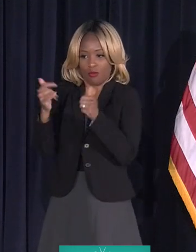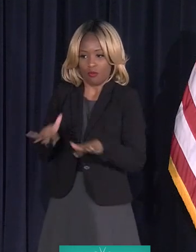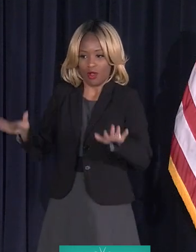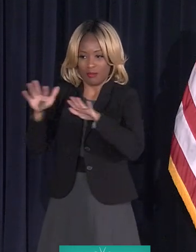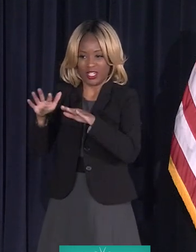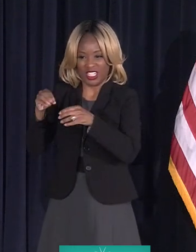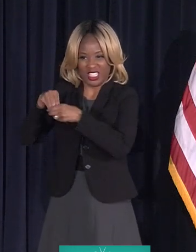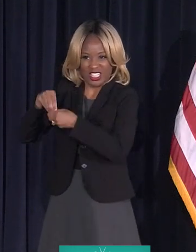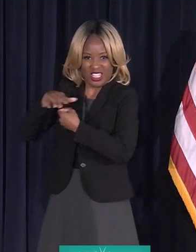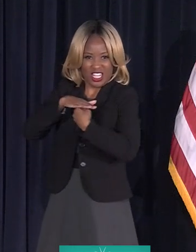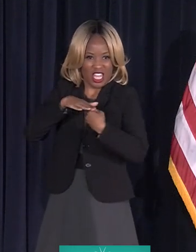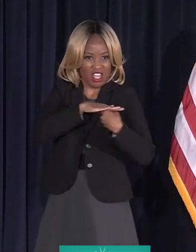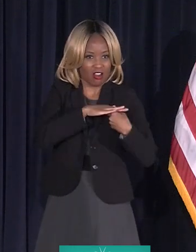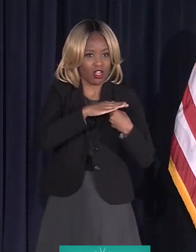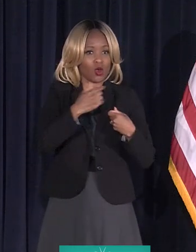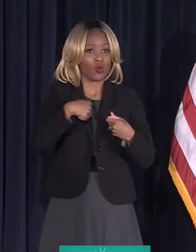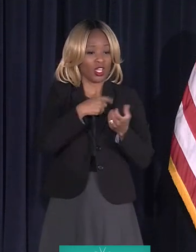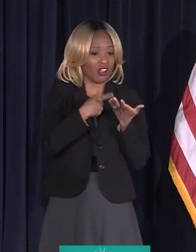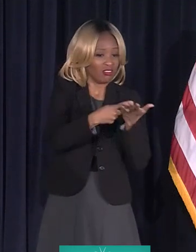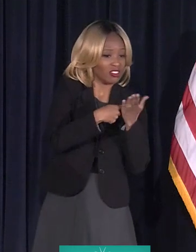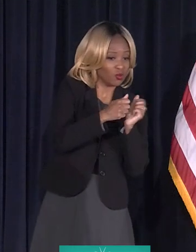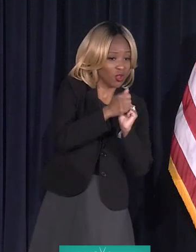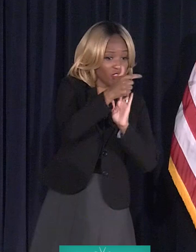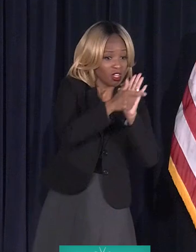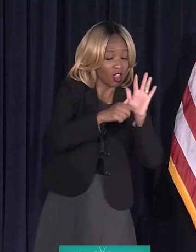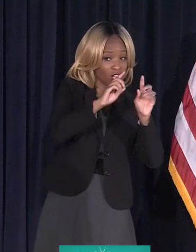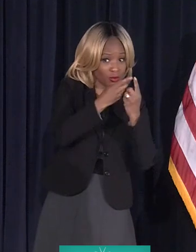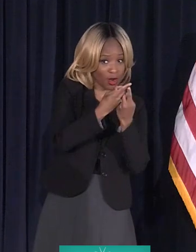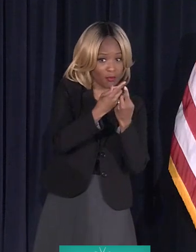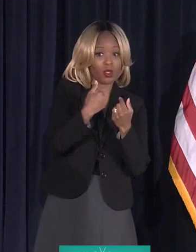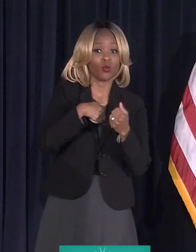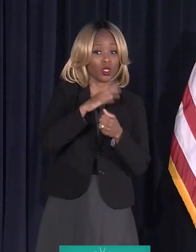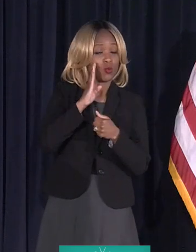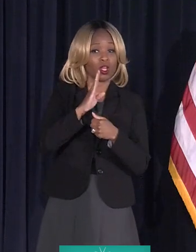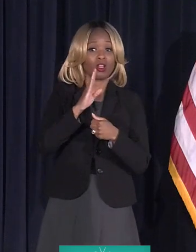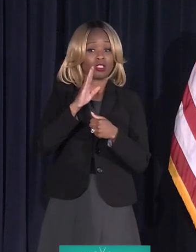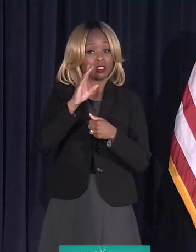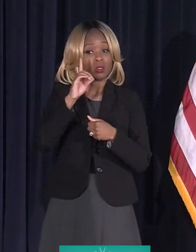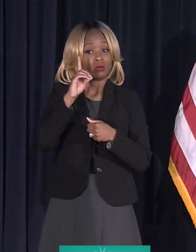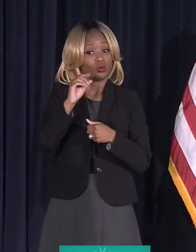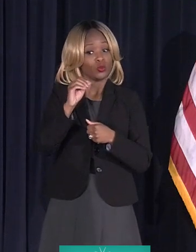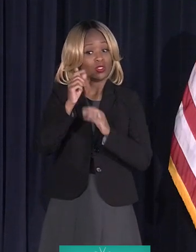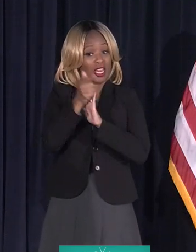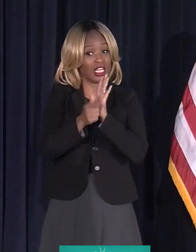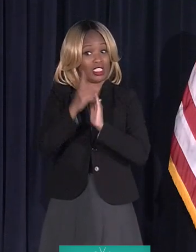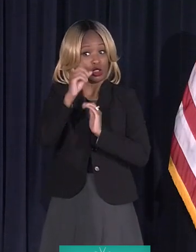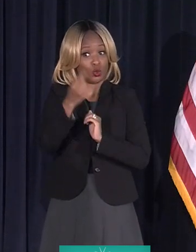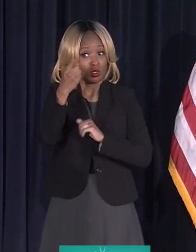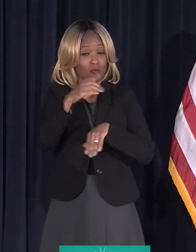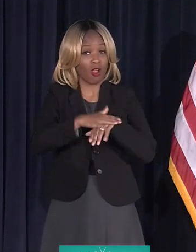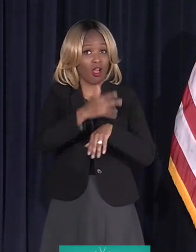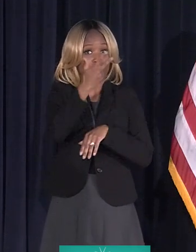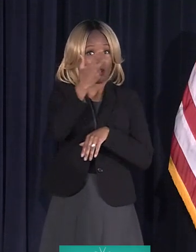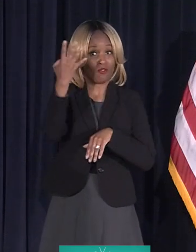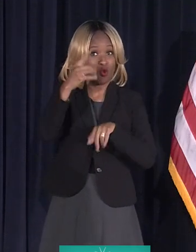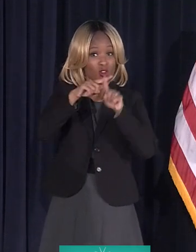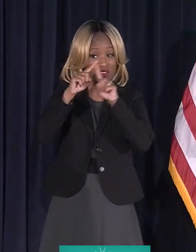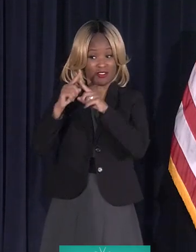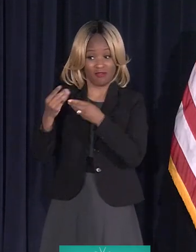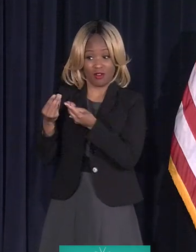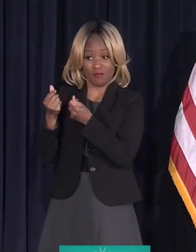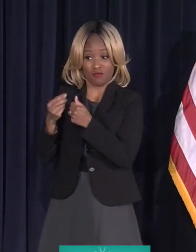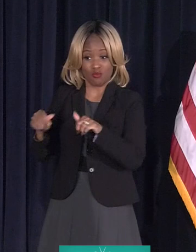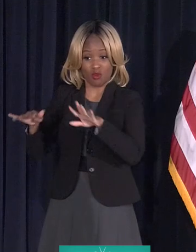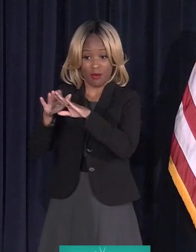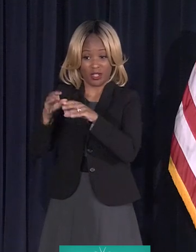We are having conversations with the law department. And we are going to take legal action on three to four properties in that area. And we know